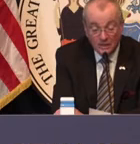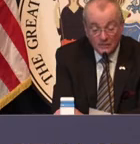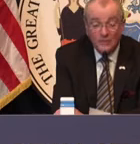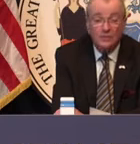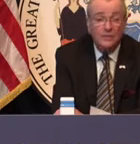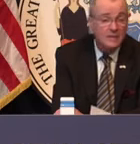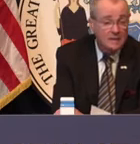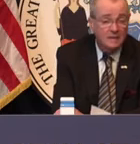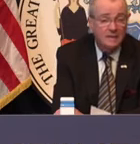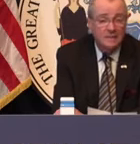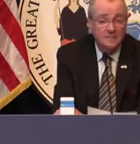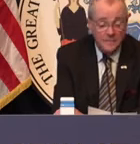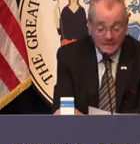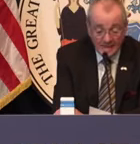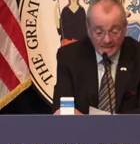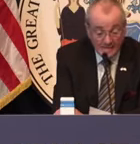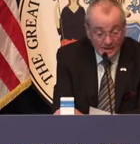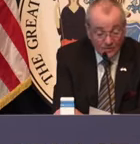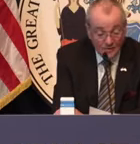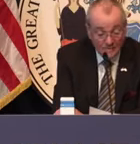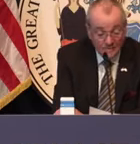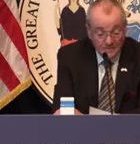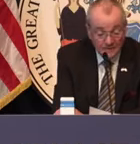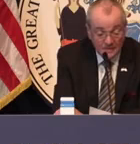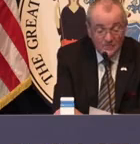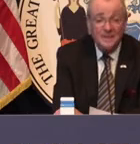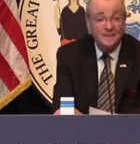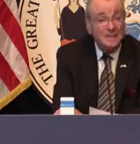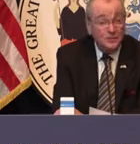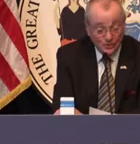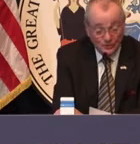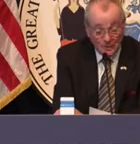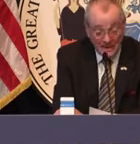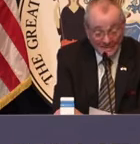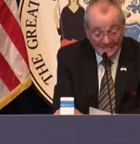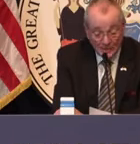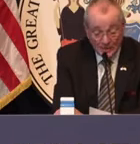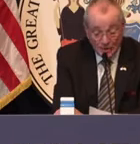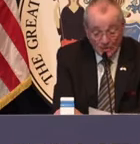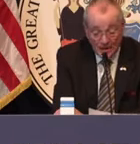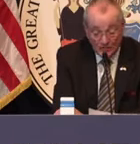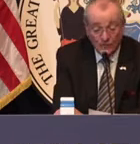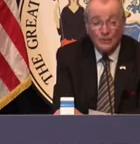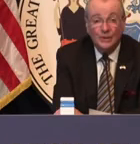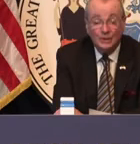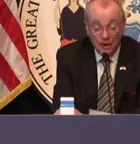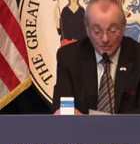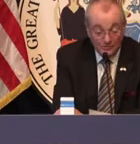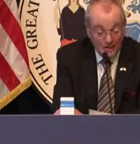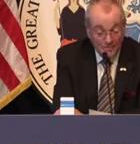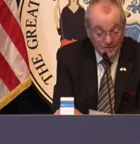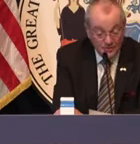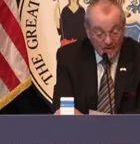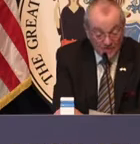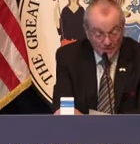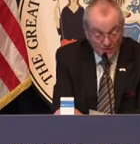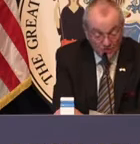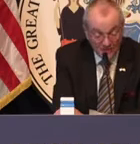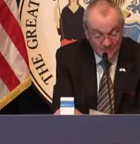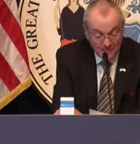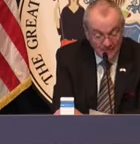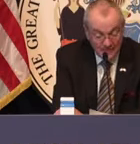Public Official of the Year in 1993. Fittingly, he took a spot in the Dover High School Hall of Fame in